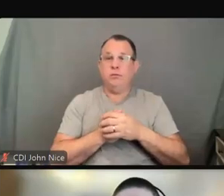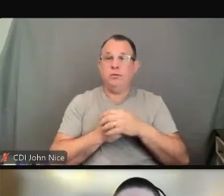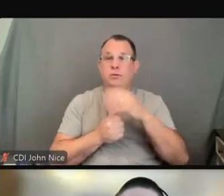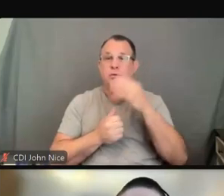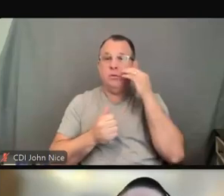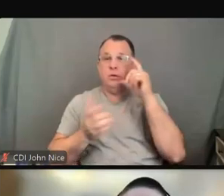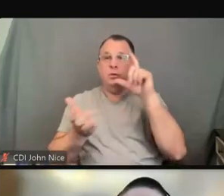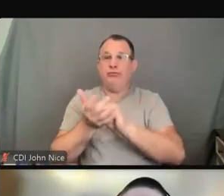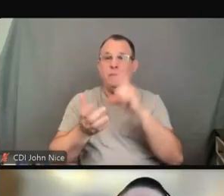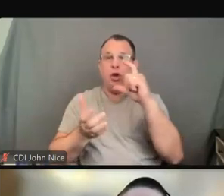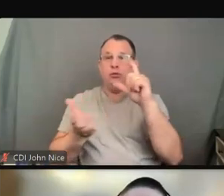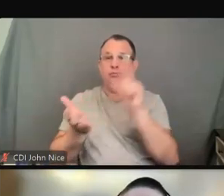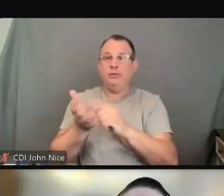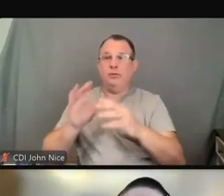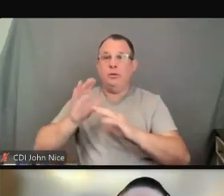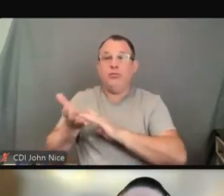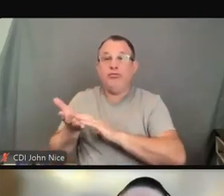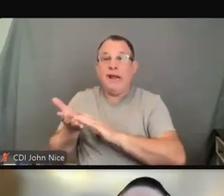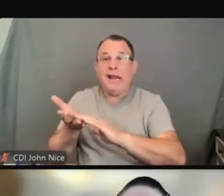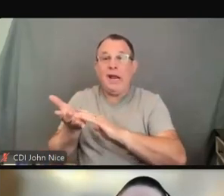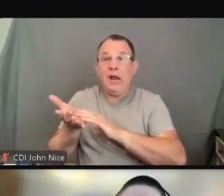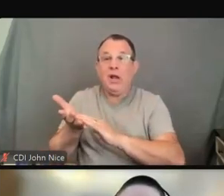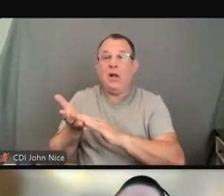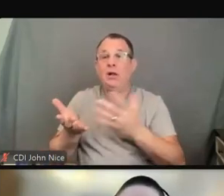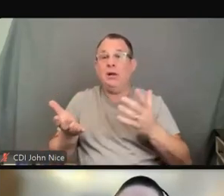are just some examples of auxiliary aids and services.